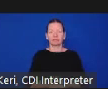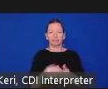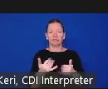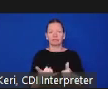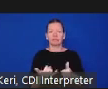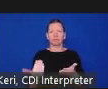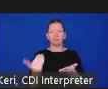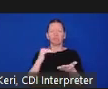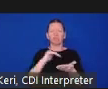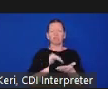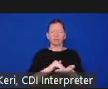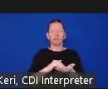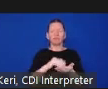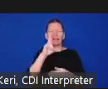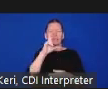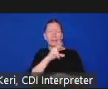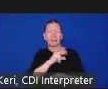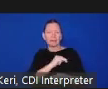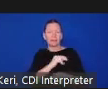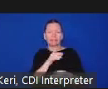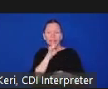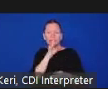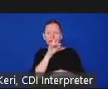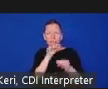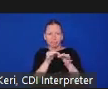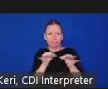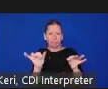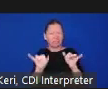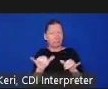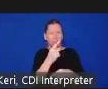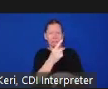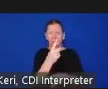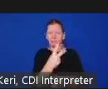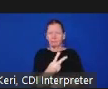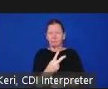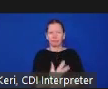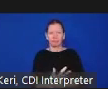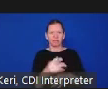Mute Original Audio.